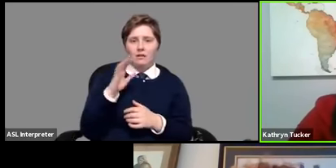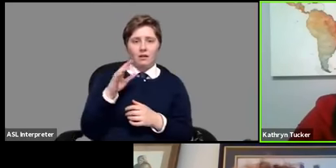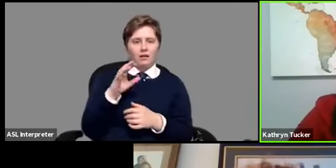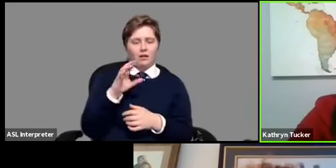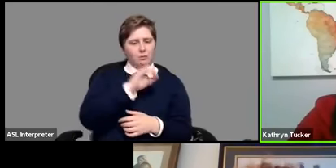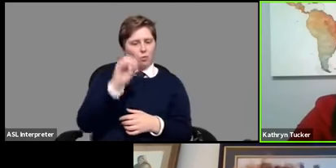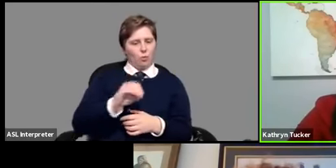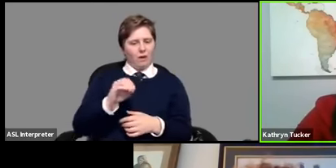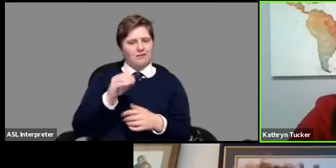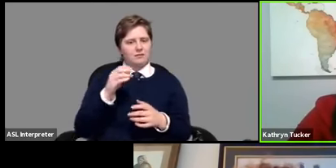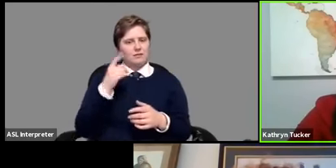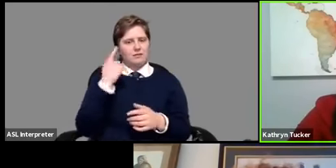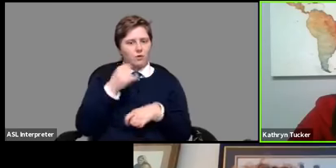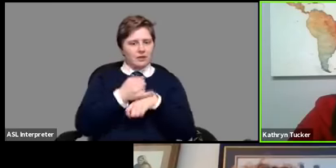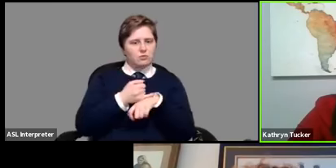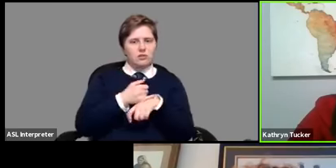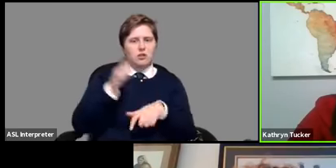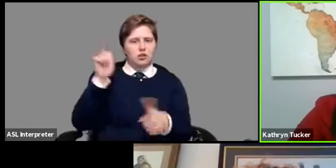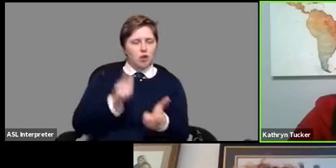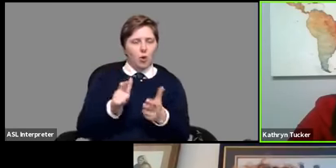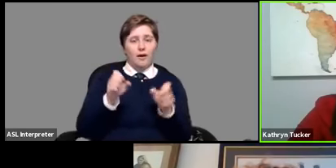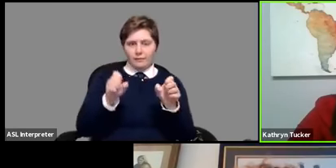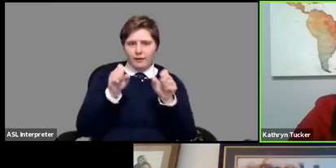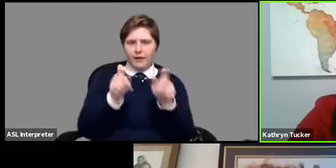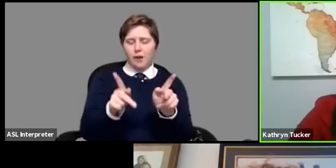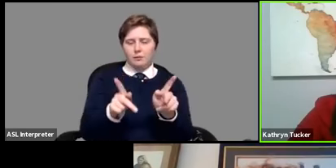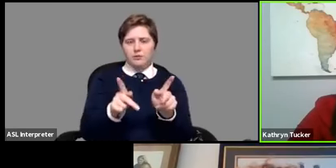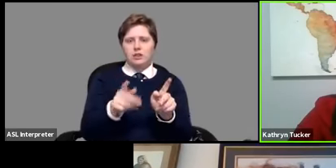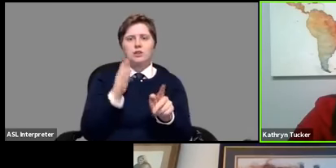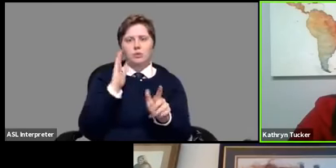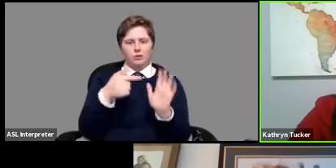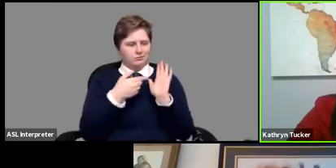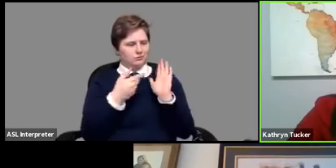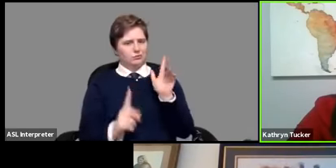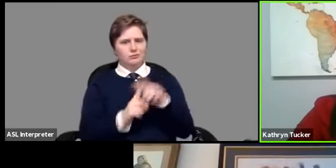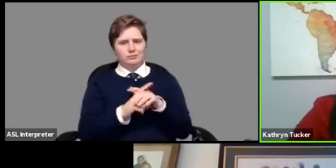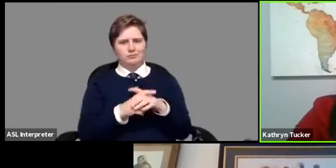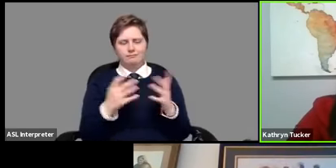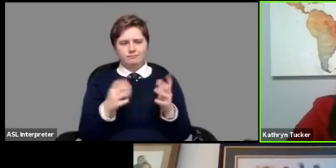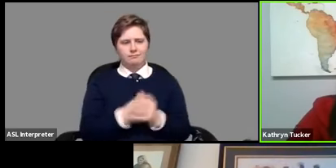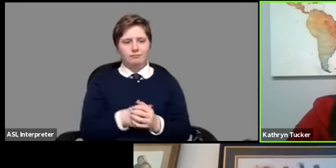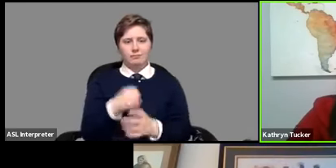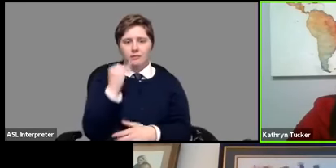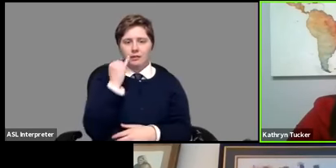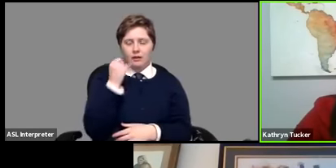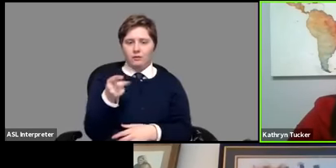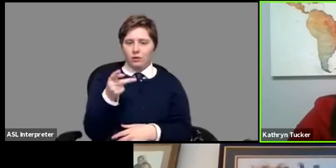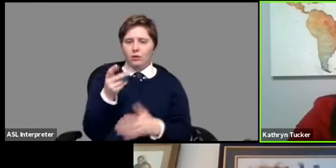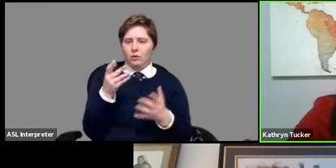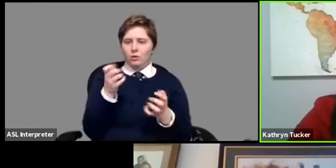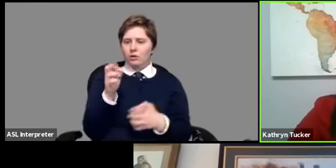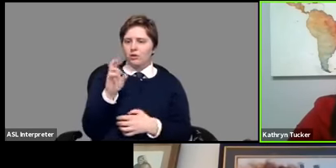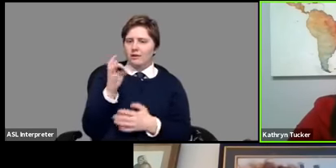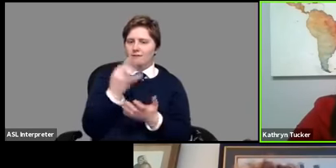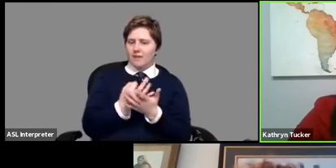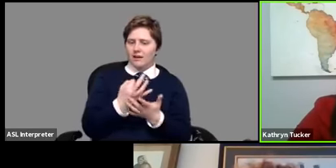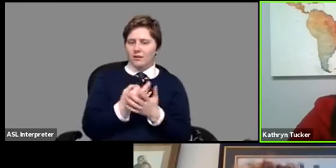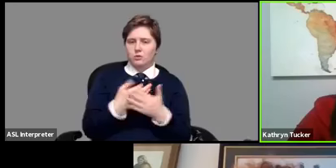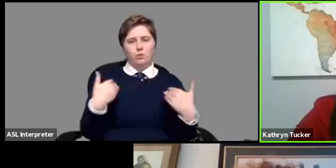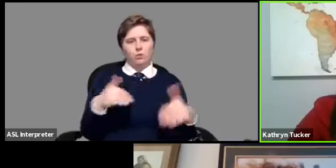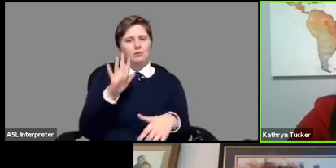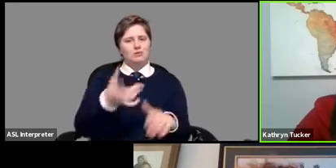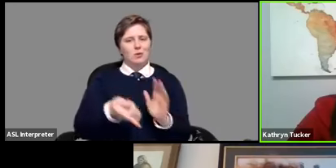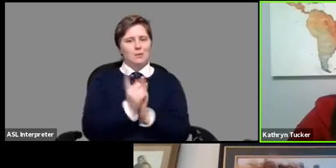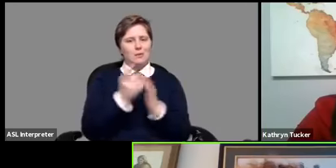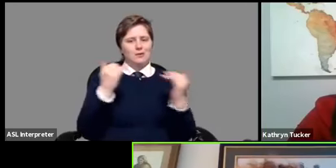and the opportunity to do so is going to present itself so if you are looking to refi ding ding ding it's your